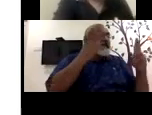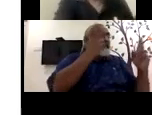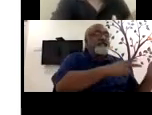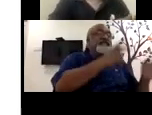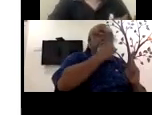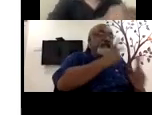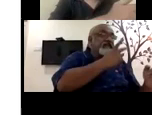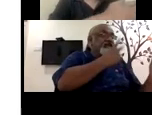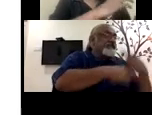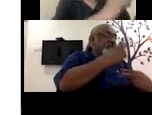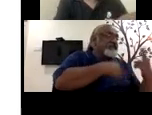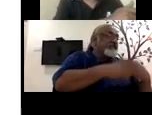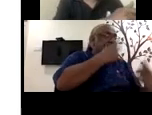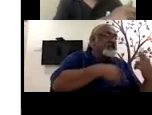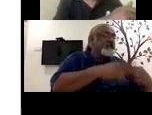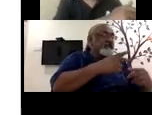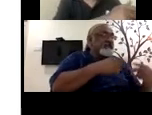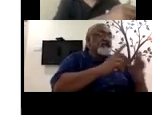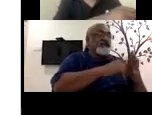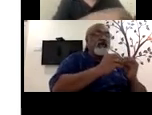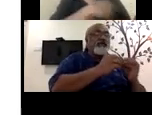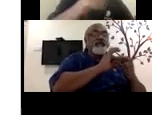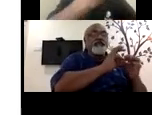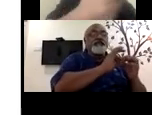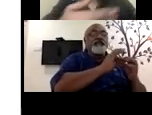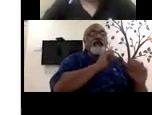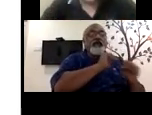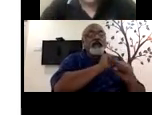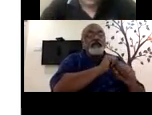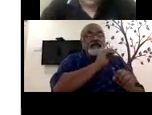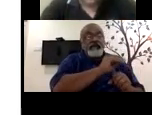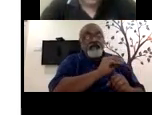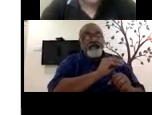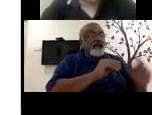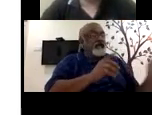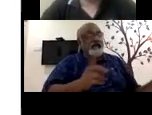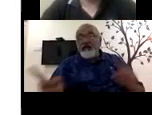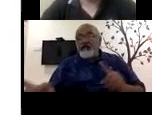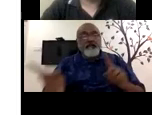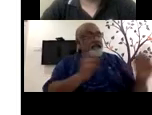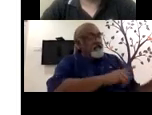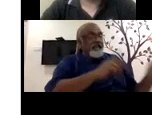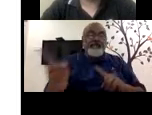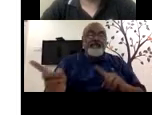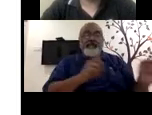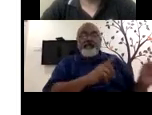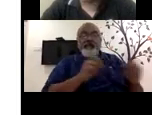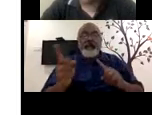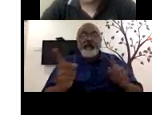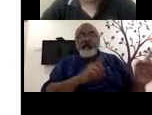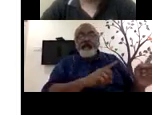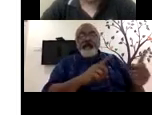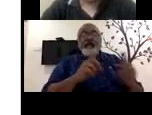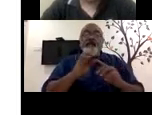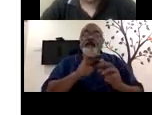that longer stretch two years, three years to meet, close that skill gap. So that when they enter the, finish the graduation, they are more ready for the